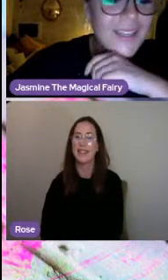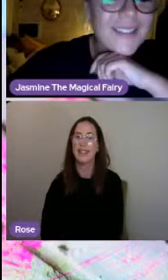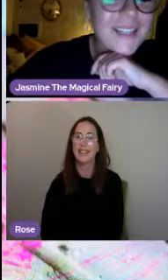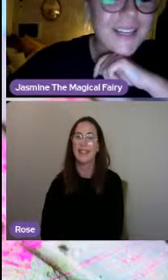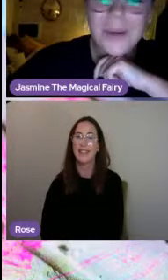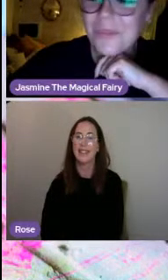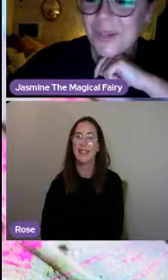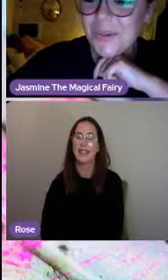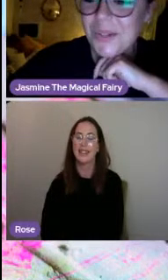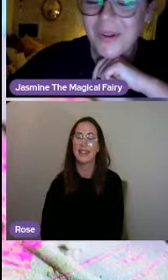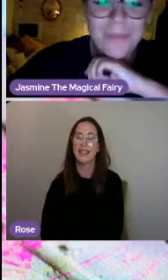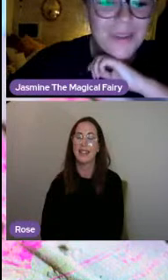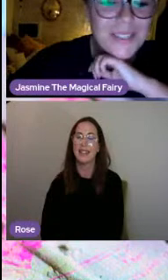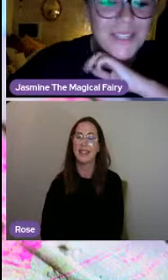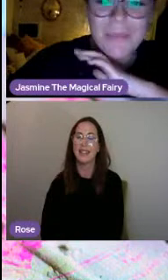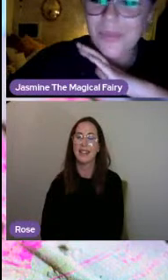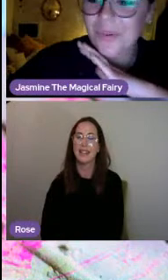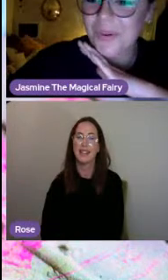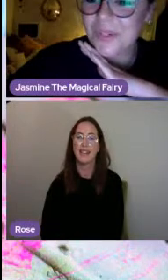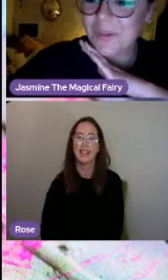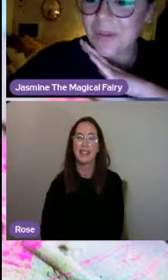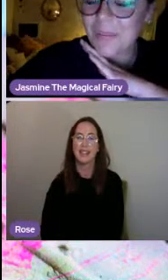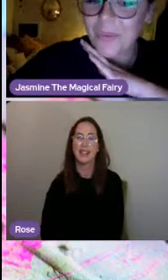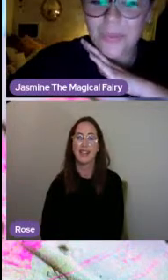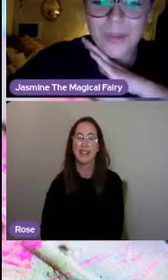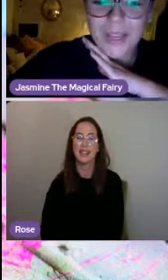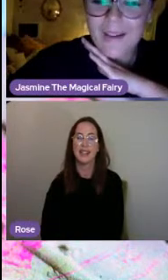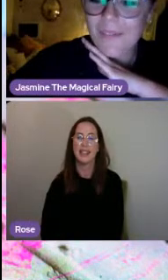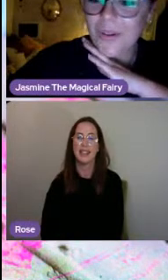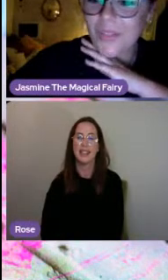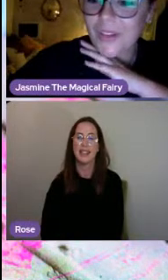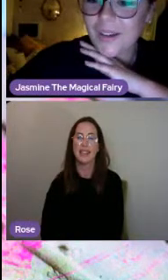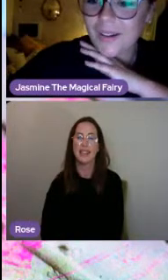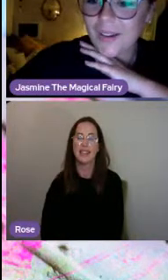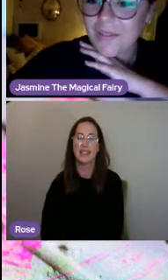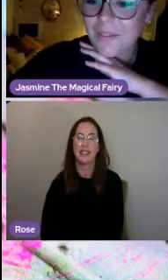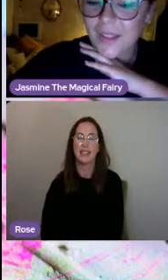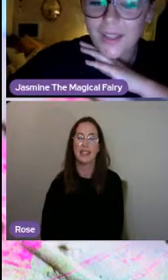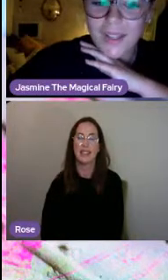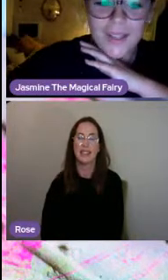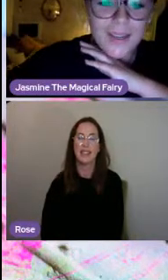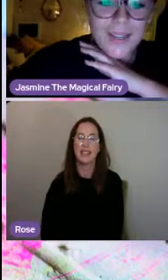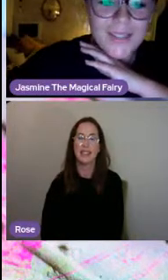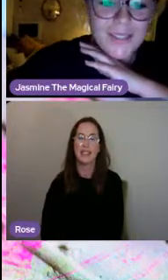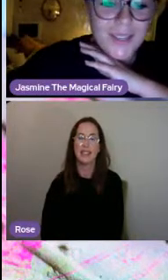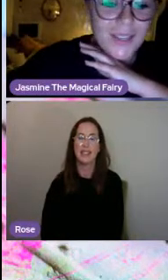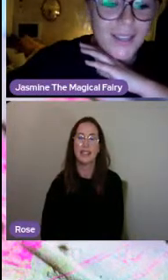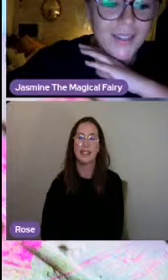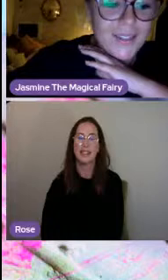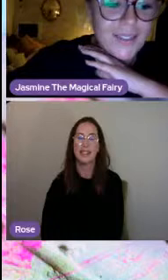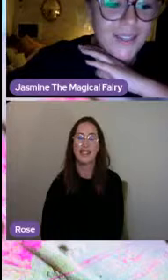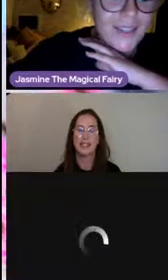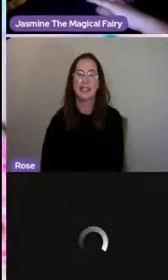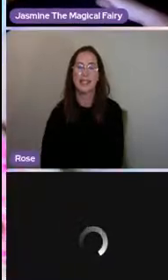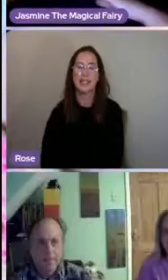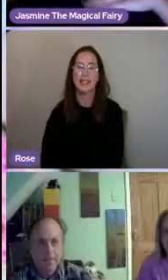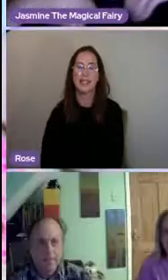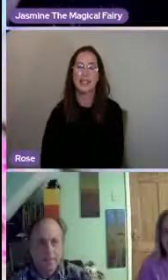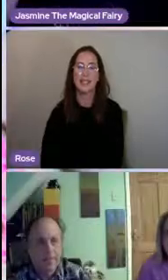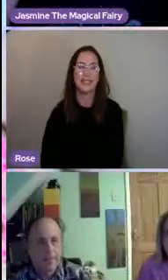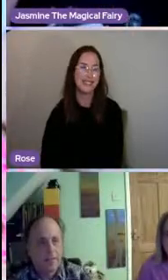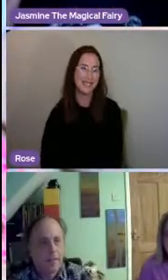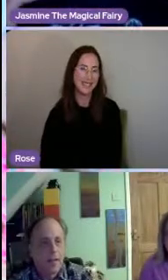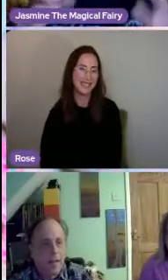Again, Sally, I'm so sorry, I'm going to skip through to the people that we have on the live. Let's get Nikki